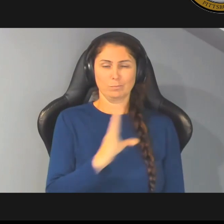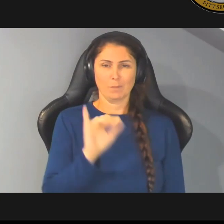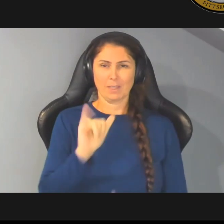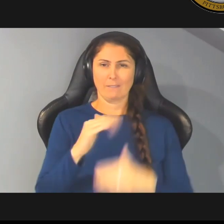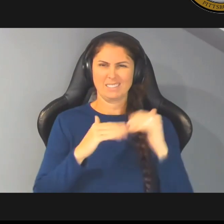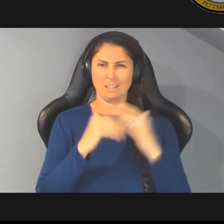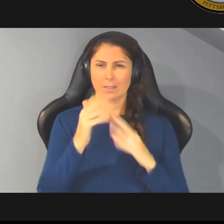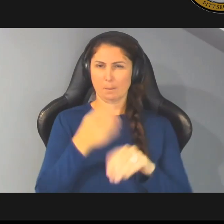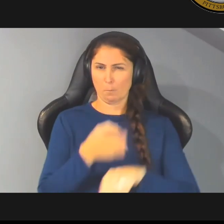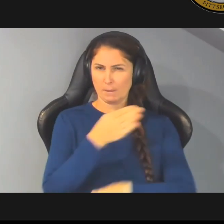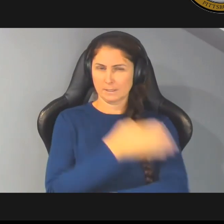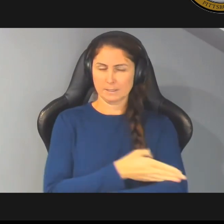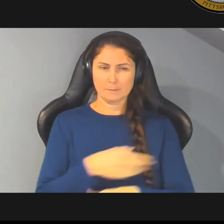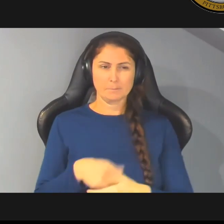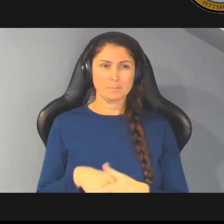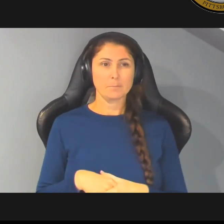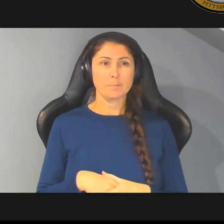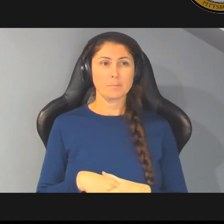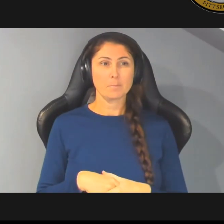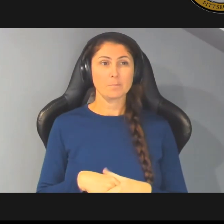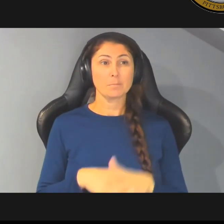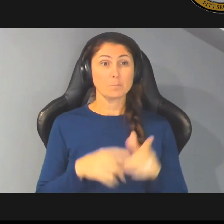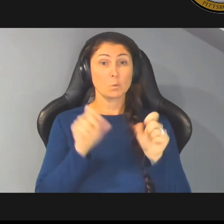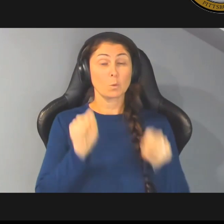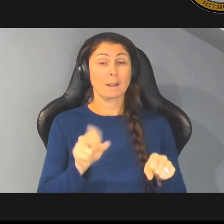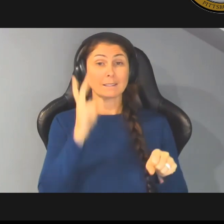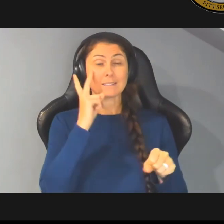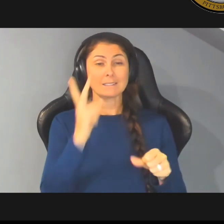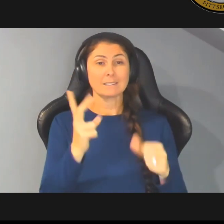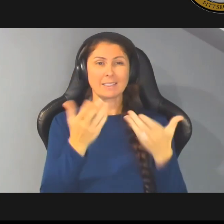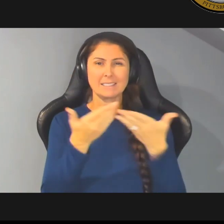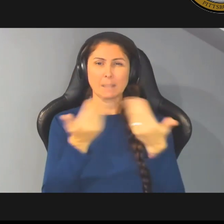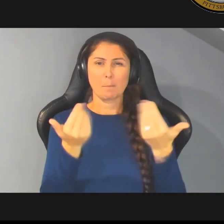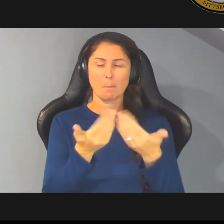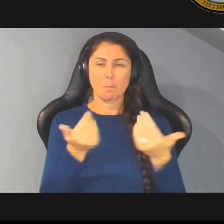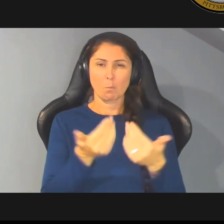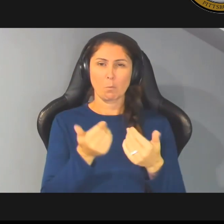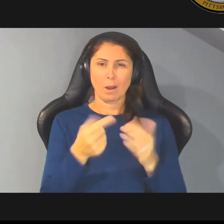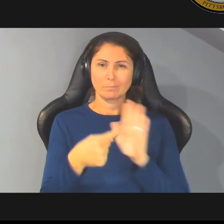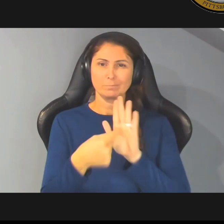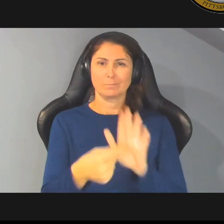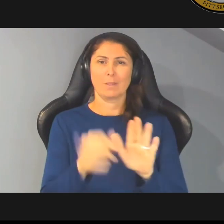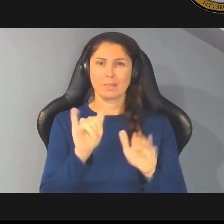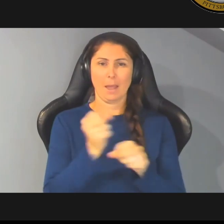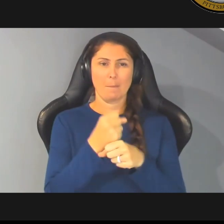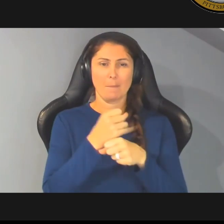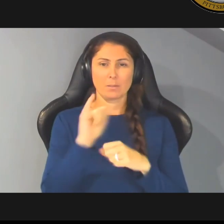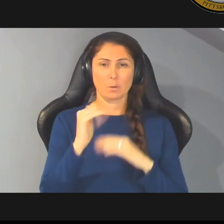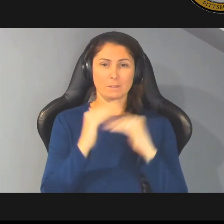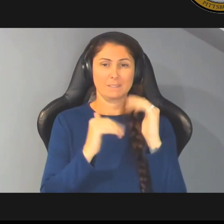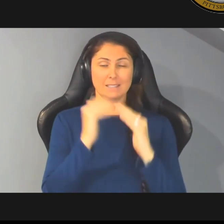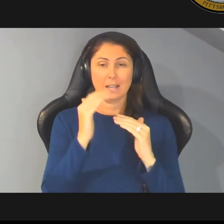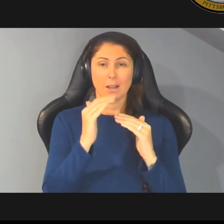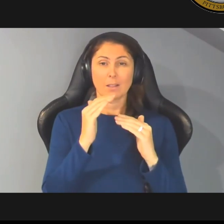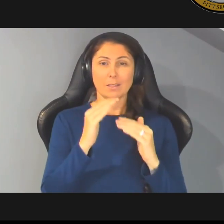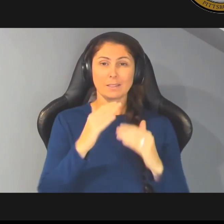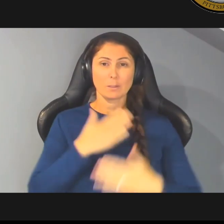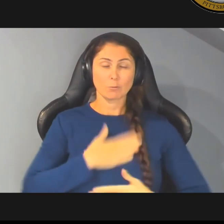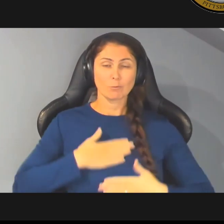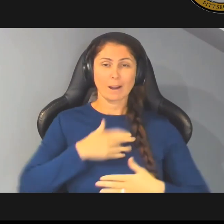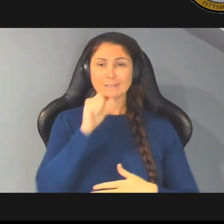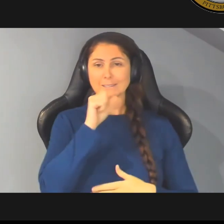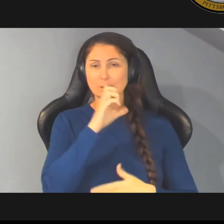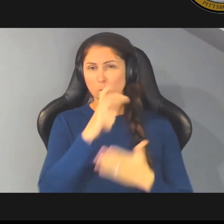and then here you can see the separate deliverables that make up those uh facility improvement rec and senior center projects